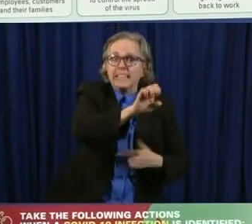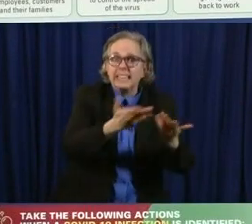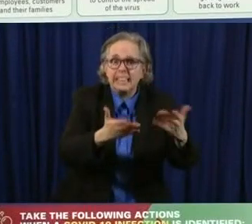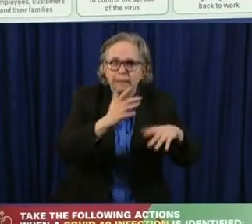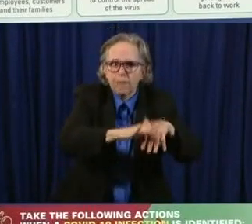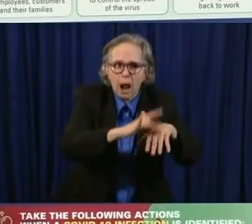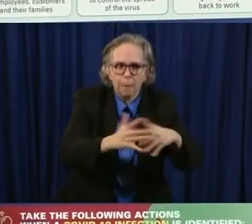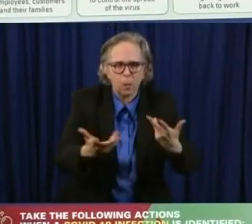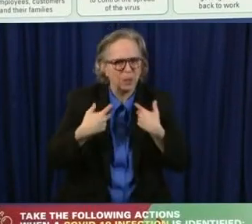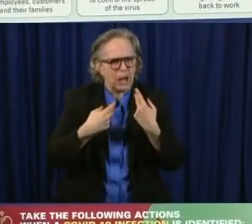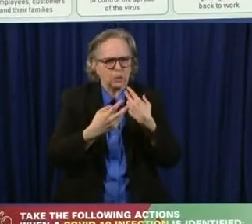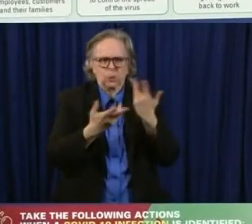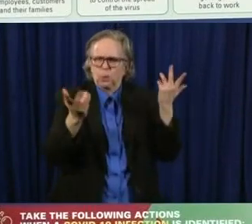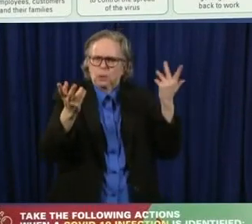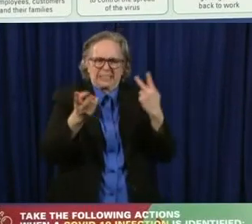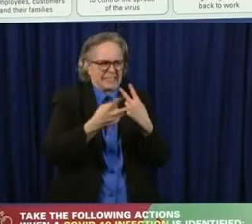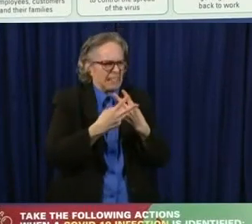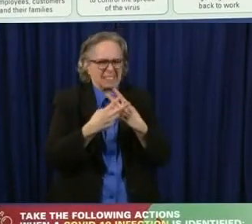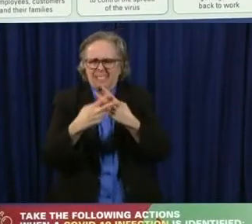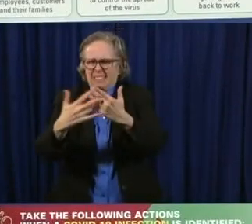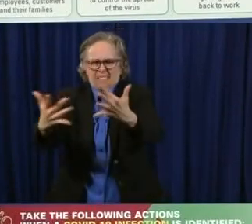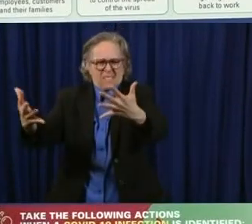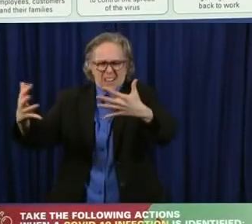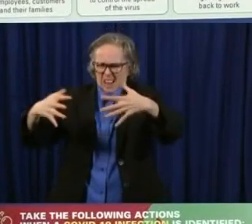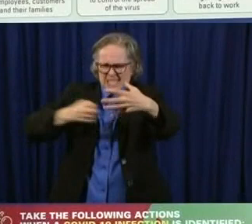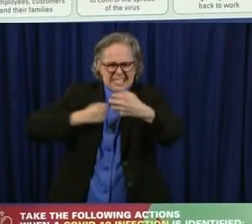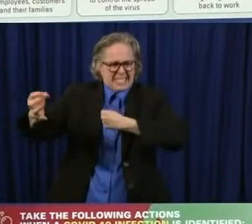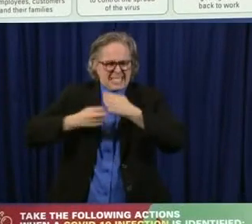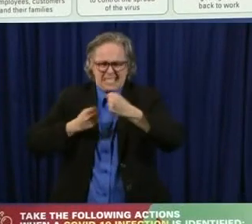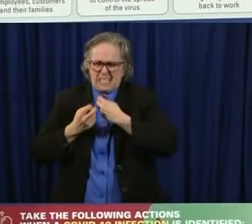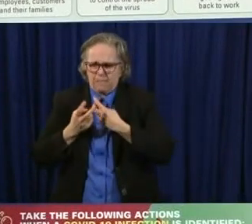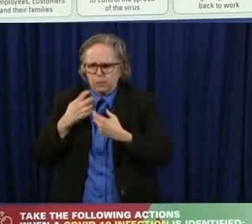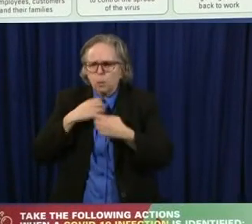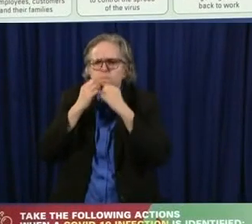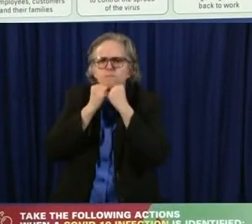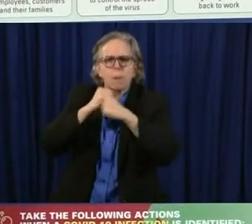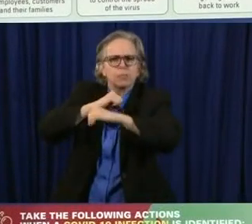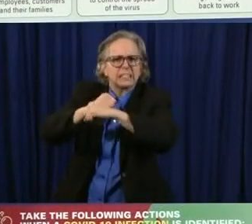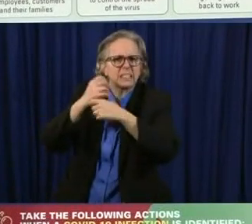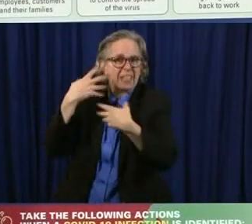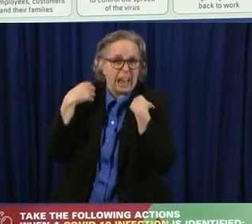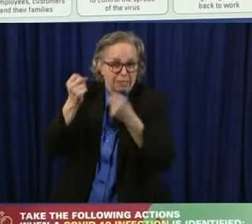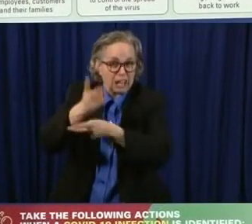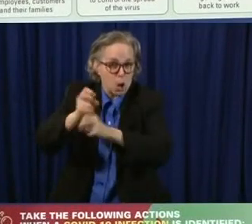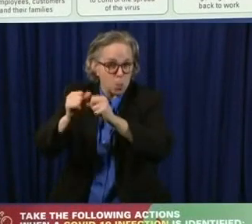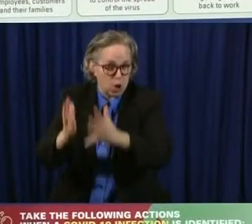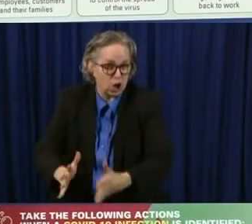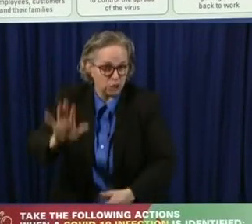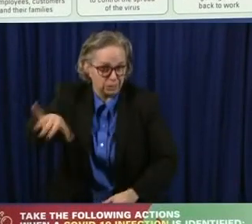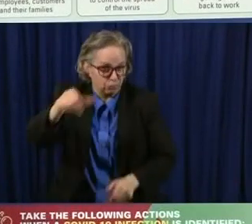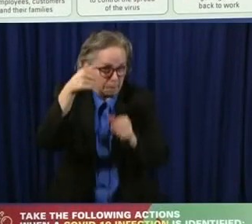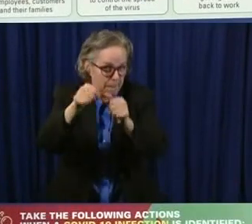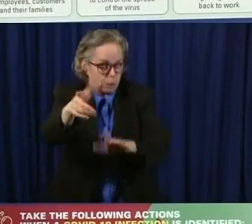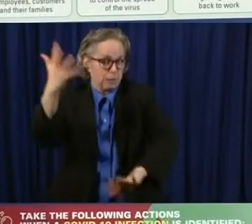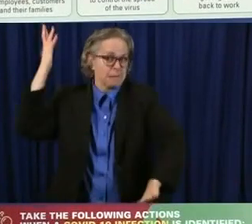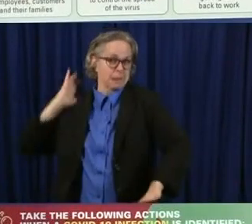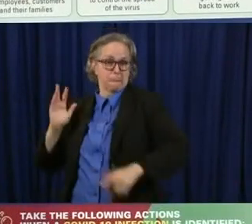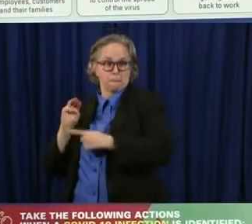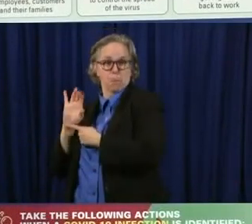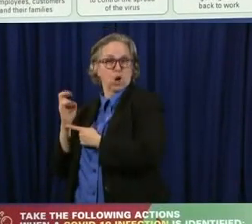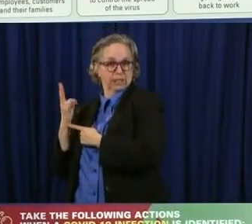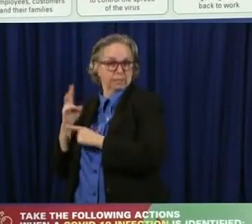first responders, our hospital workers, people in nursing homes, et cetera. And we also wanted to